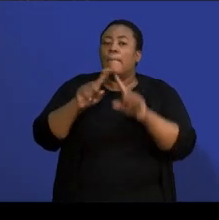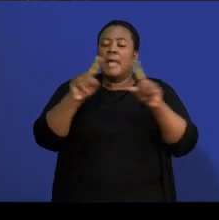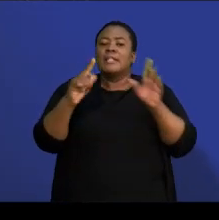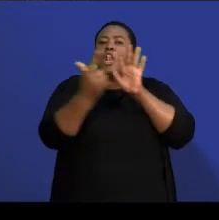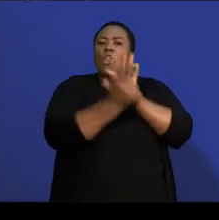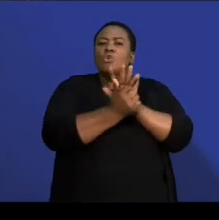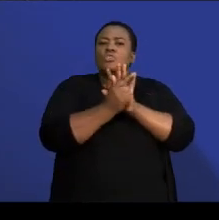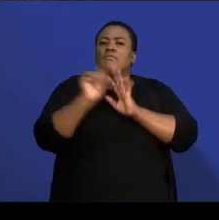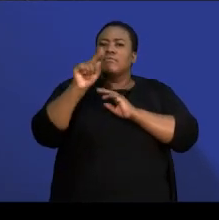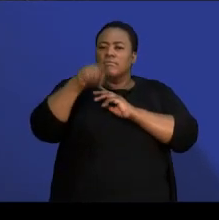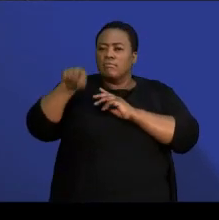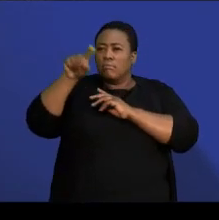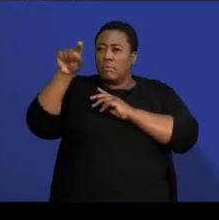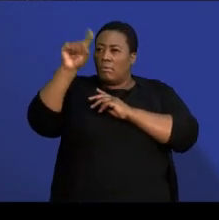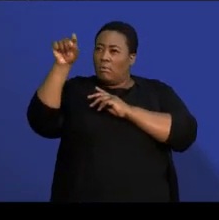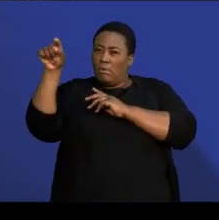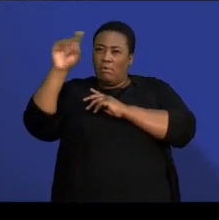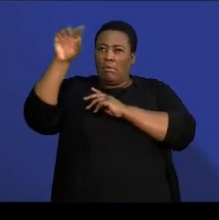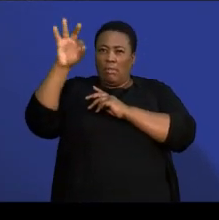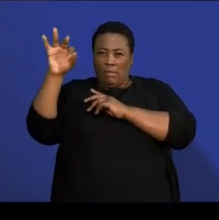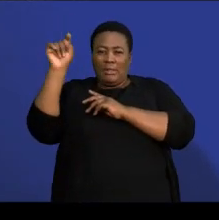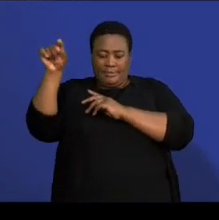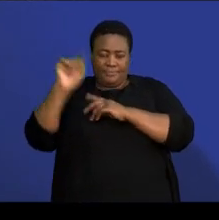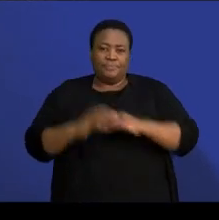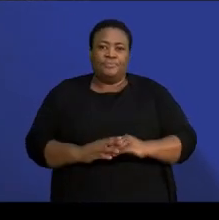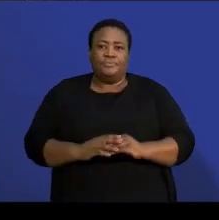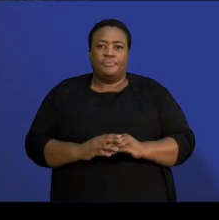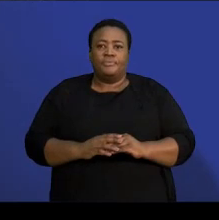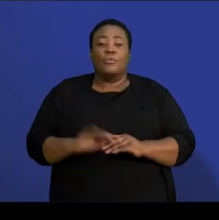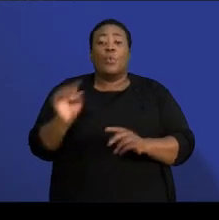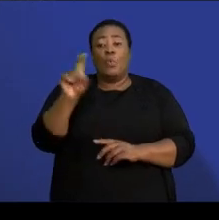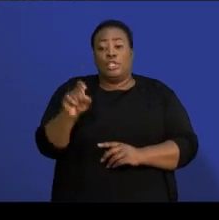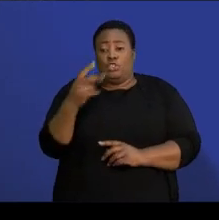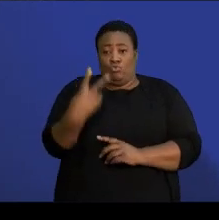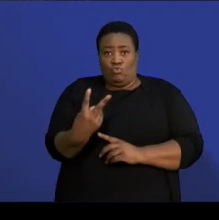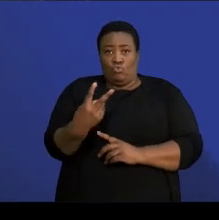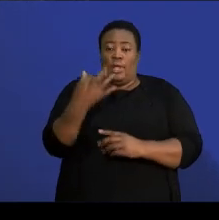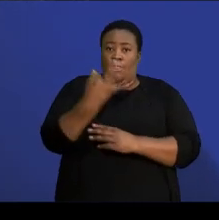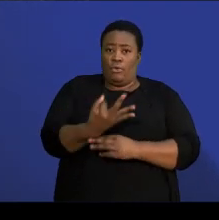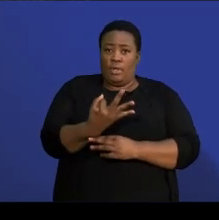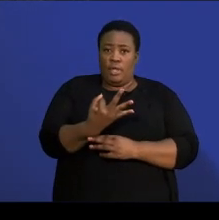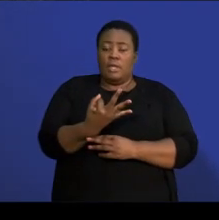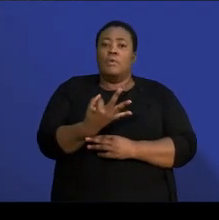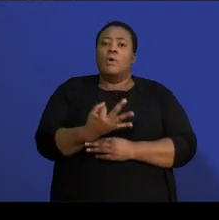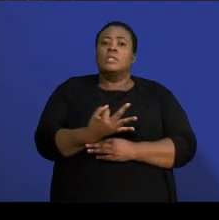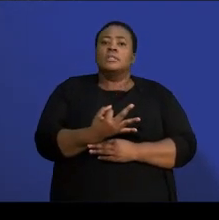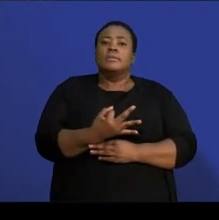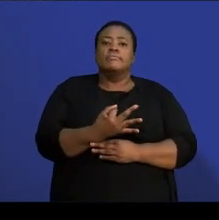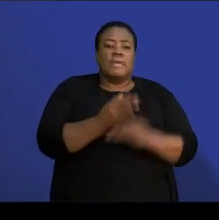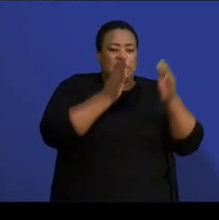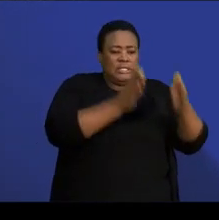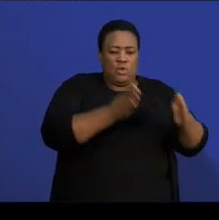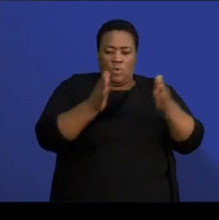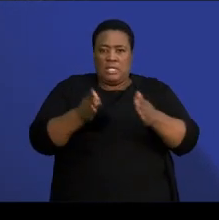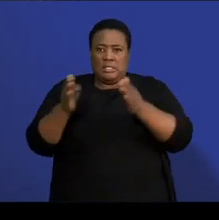be trying to solve there. And then our question 2 and 3 will be sequence and series. Here we're talking